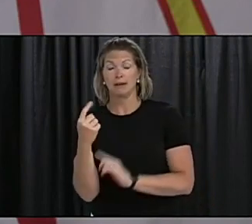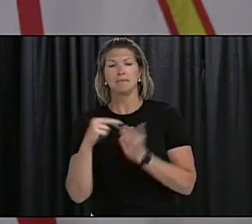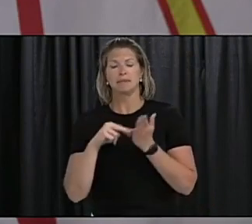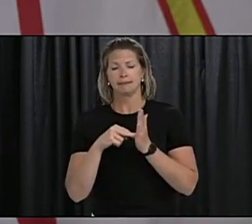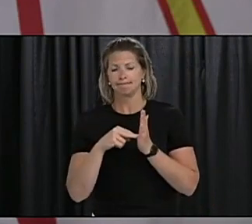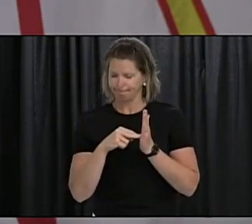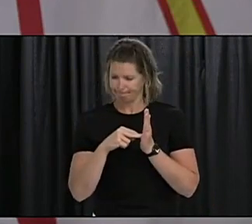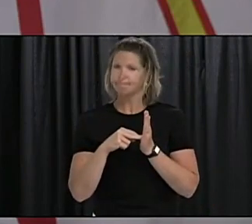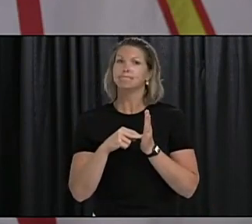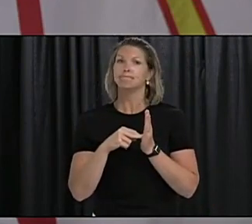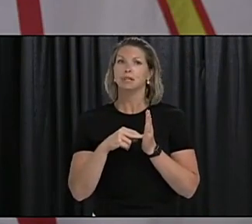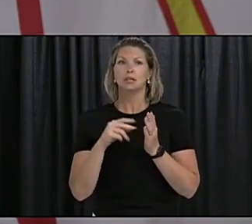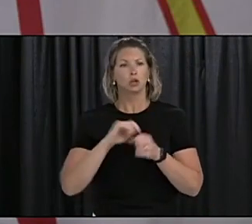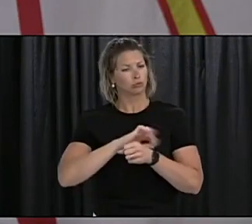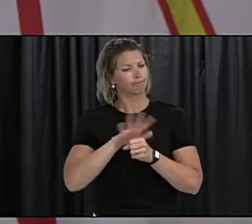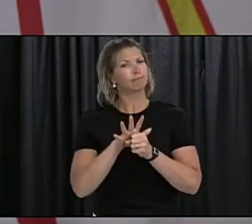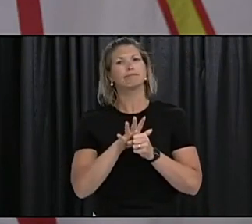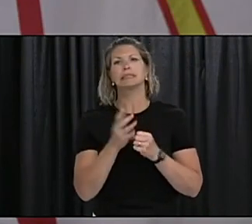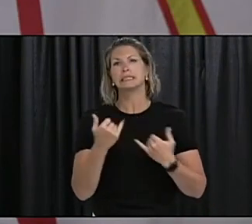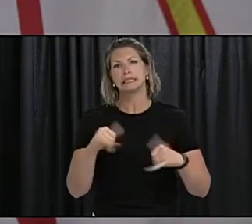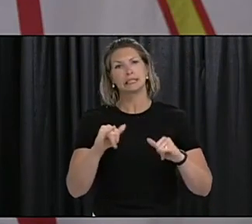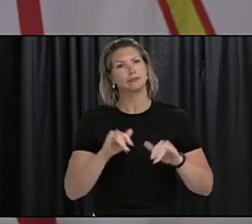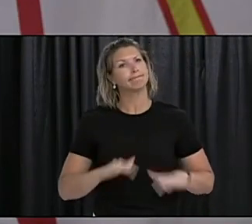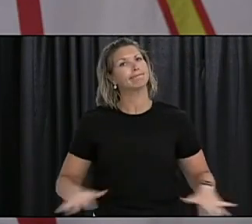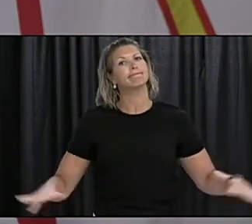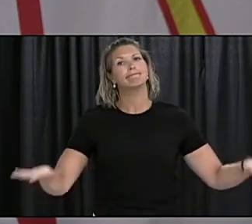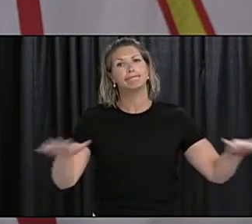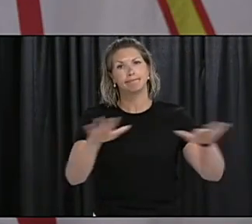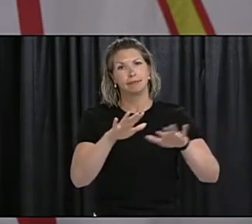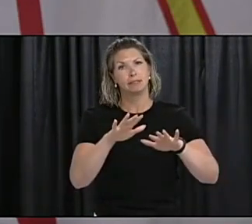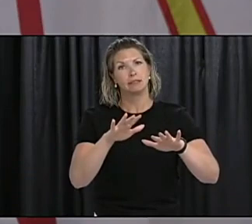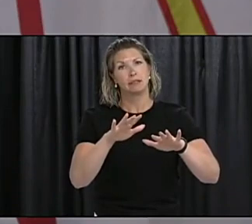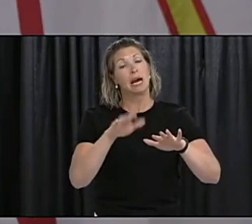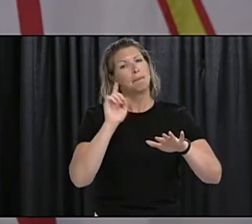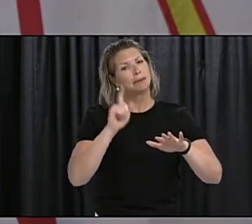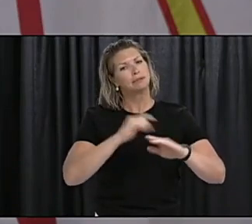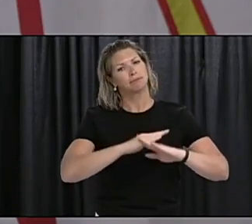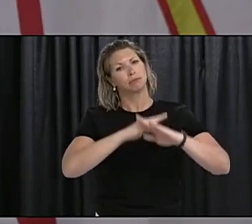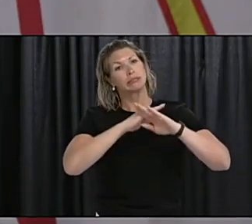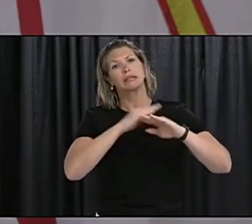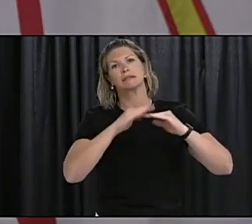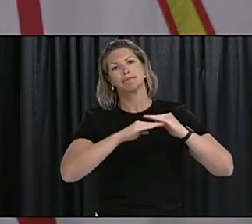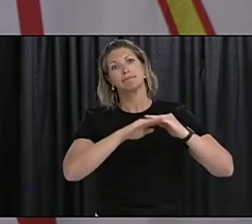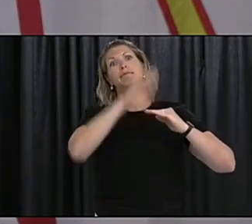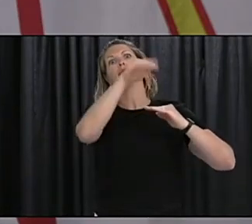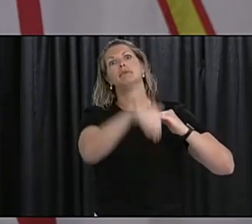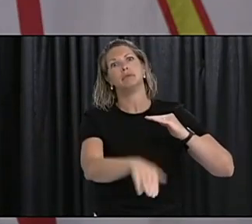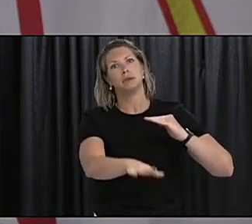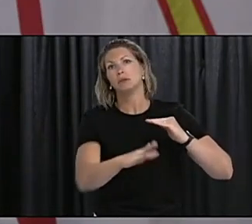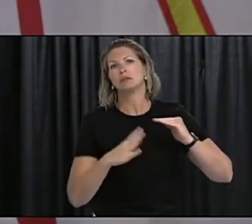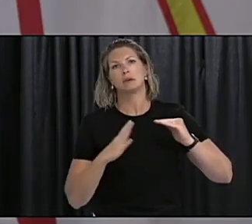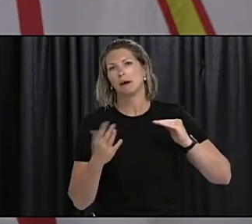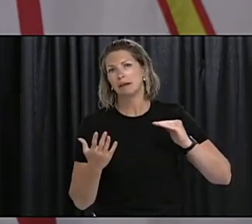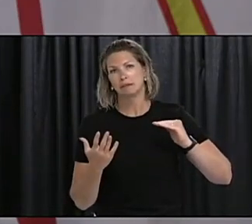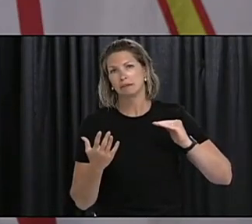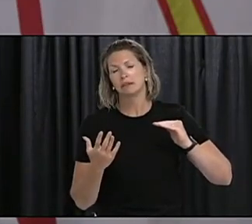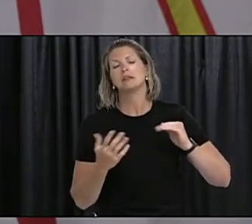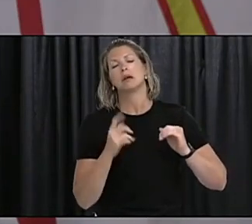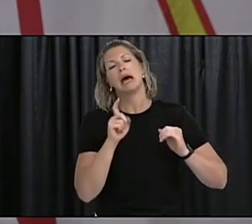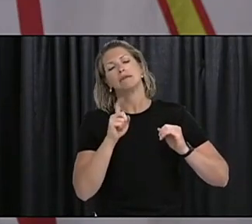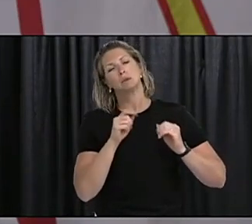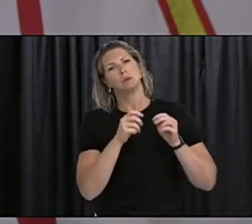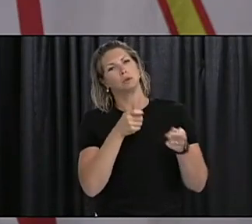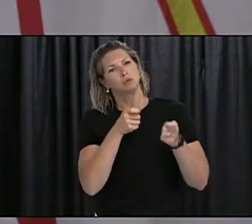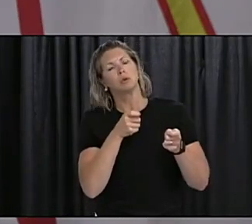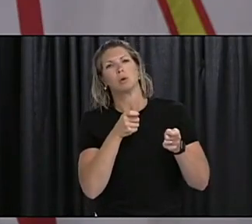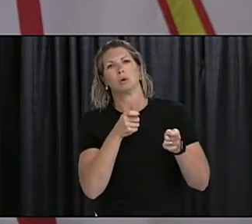health measures and how the importance they play in preventing the spread of the virus. And while we may sometimes find them challenging,